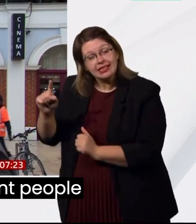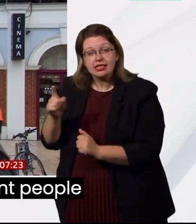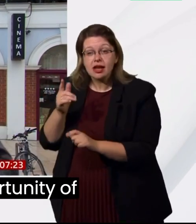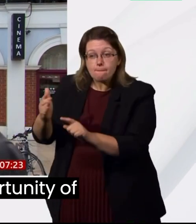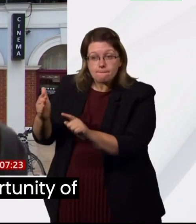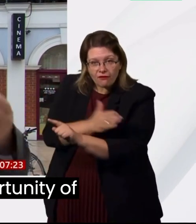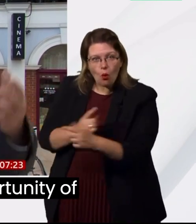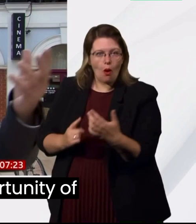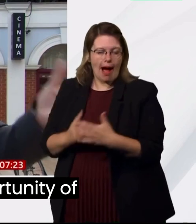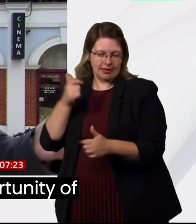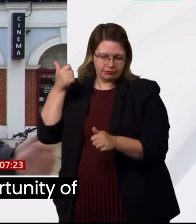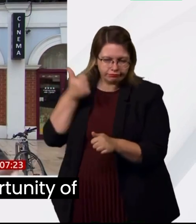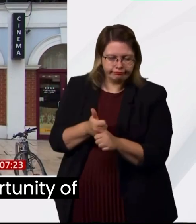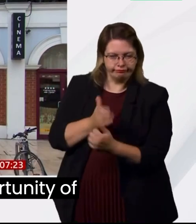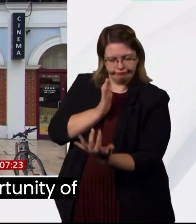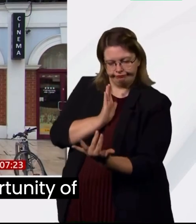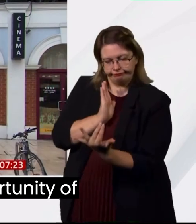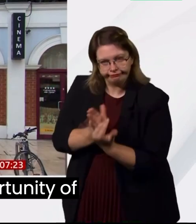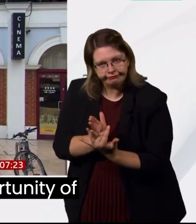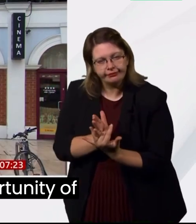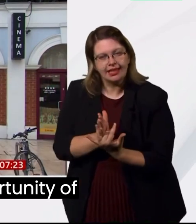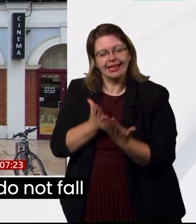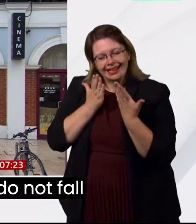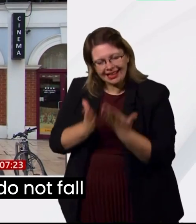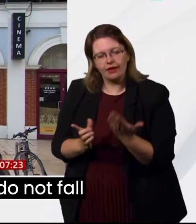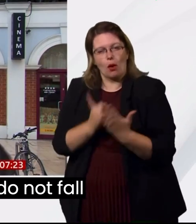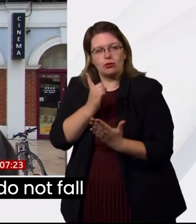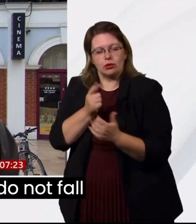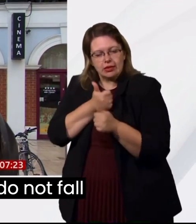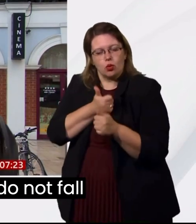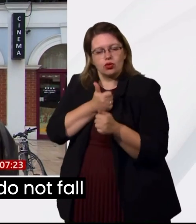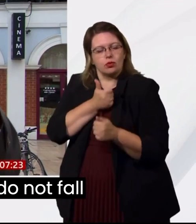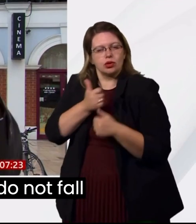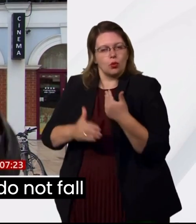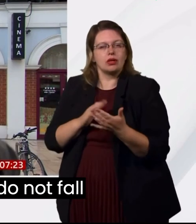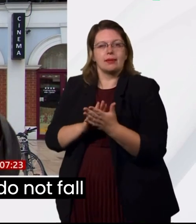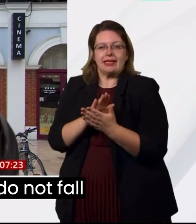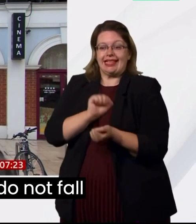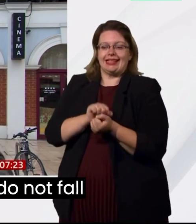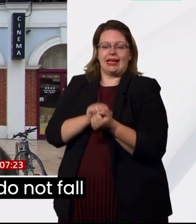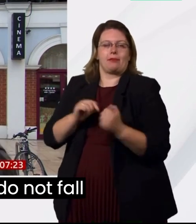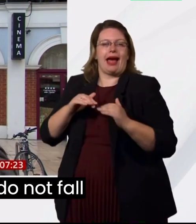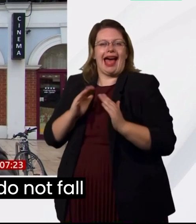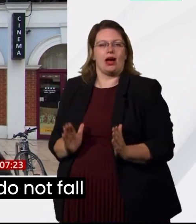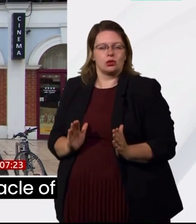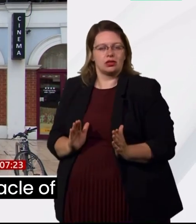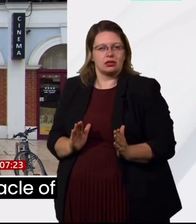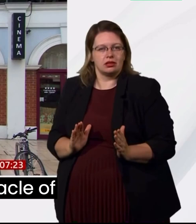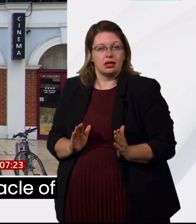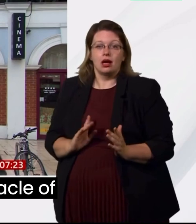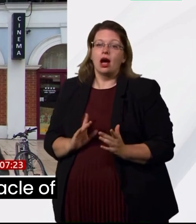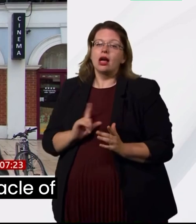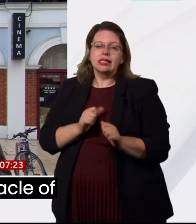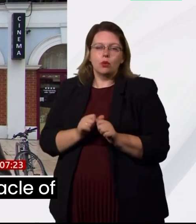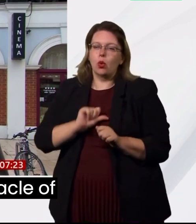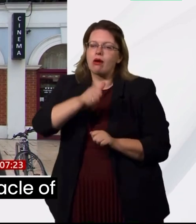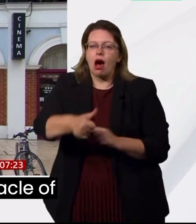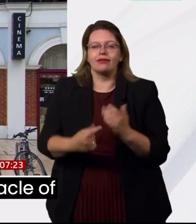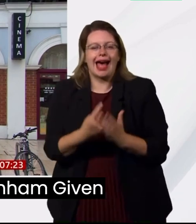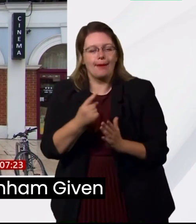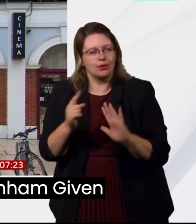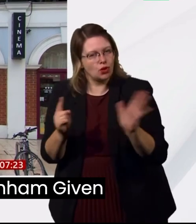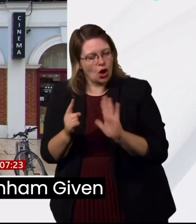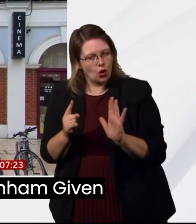people, provide for the opportunity of them so that they do not fall into the